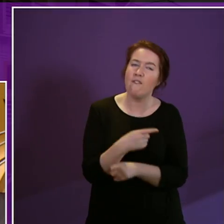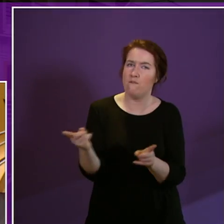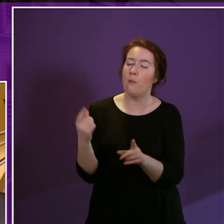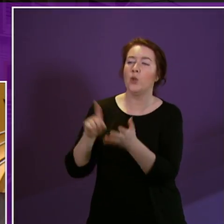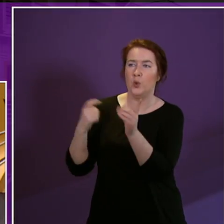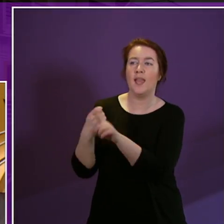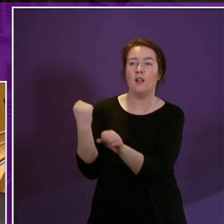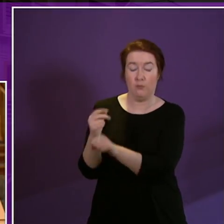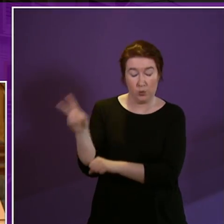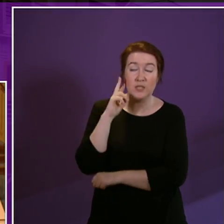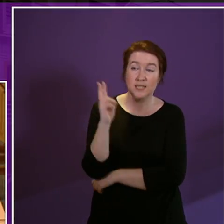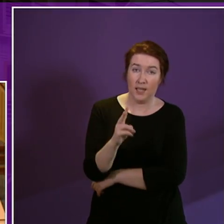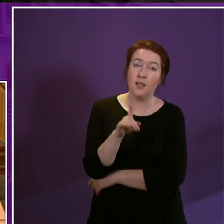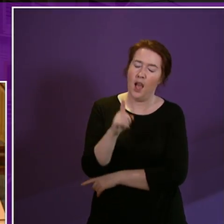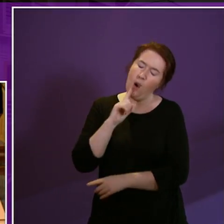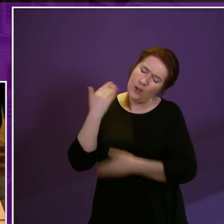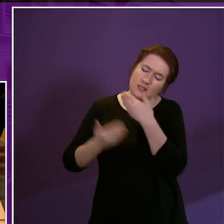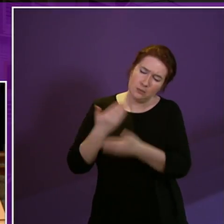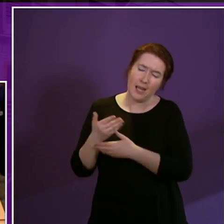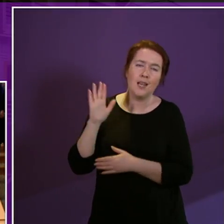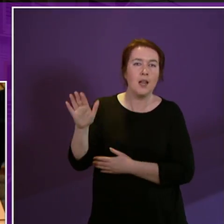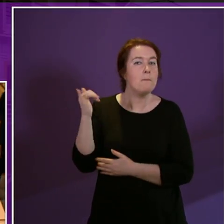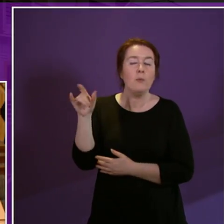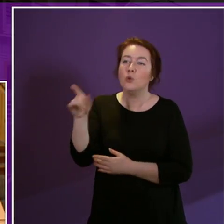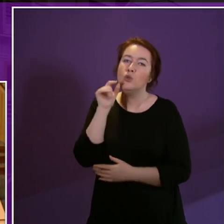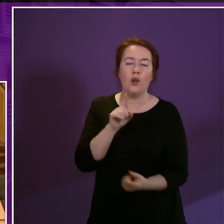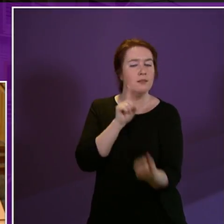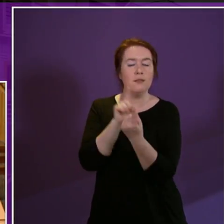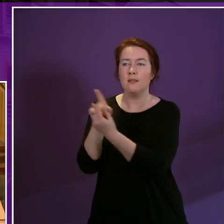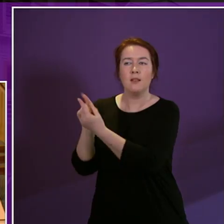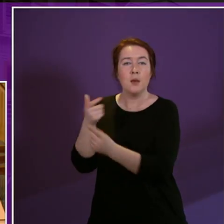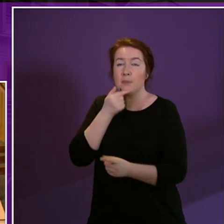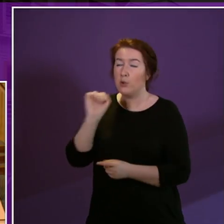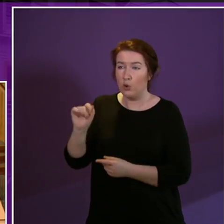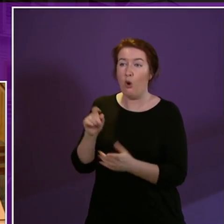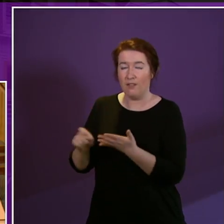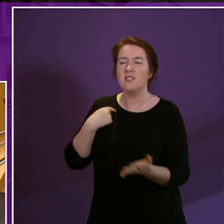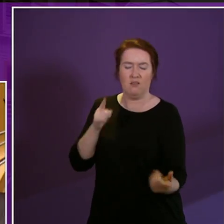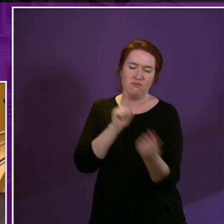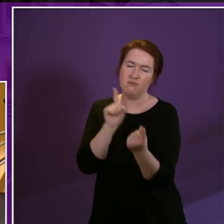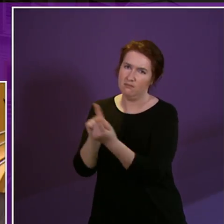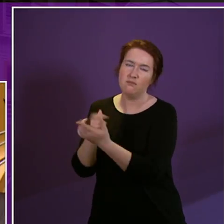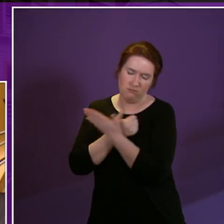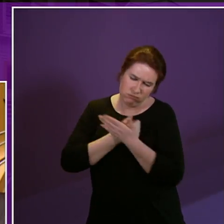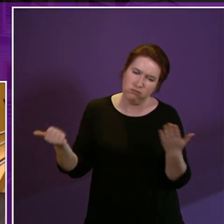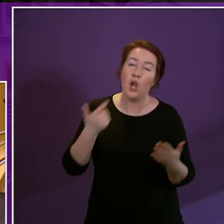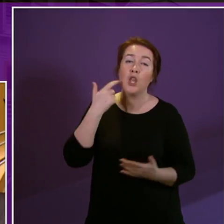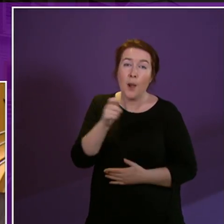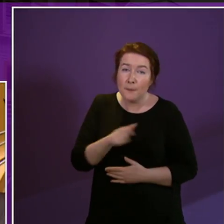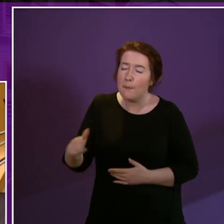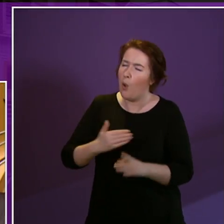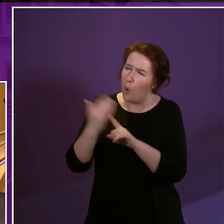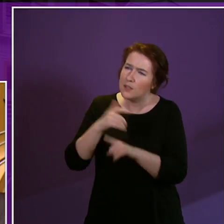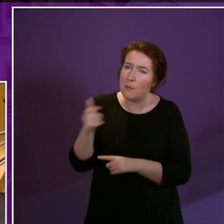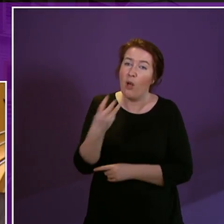and I'll go on to explain that maybe you don't get these people at your constituency offices but I certainly do young people and older people